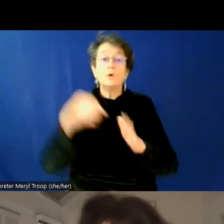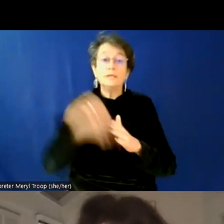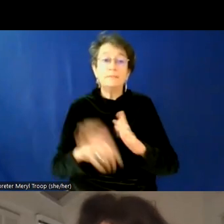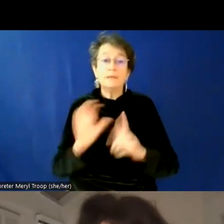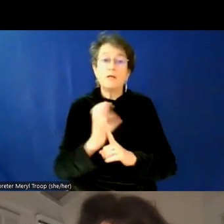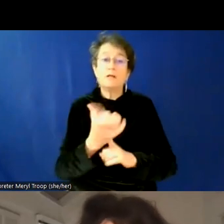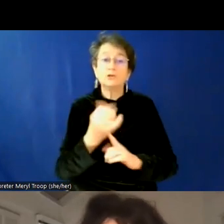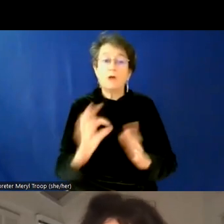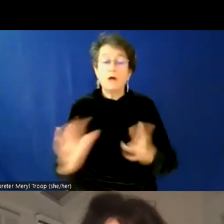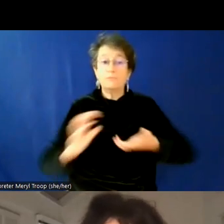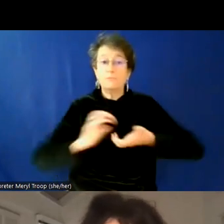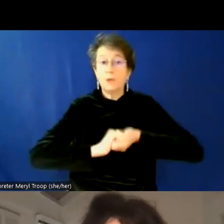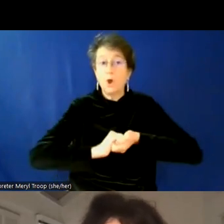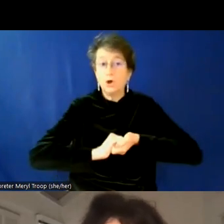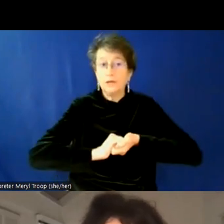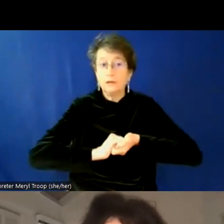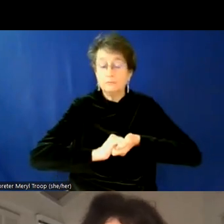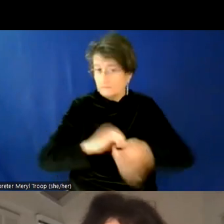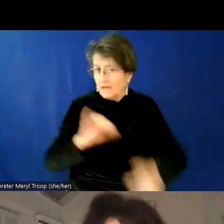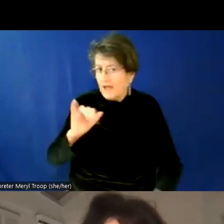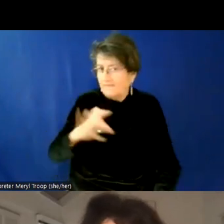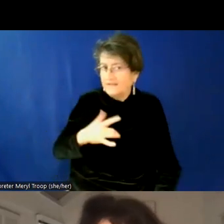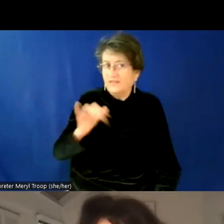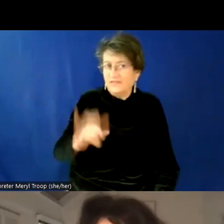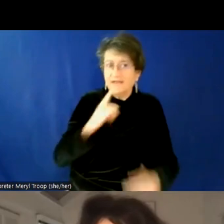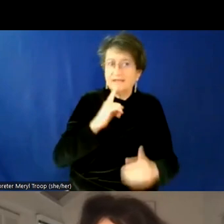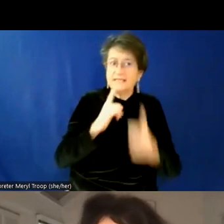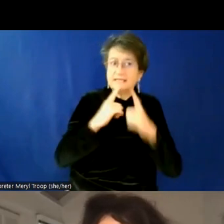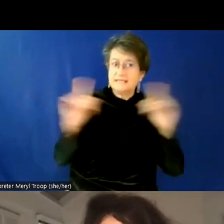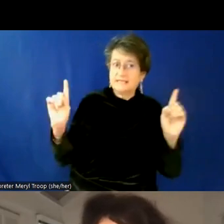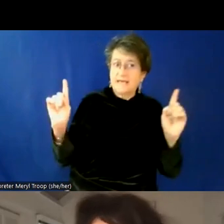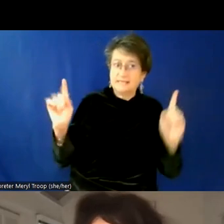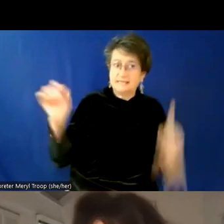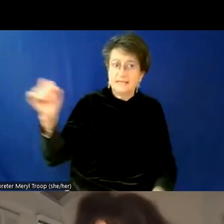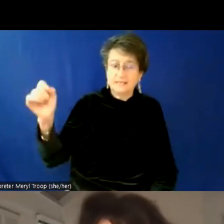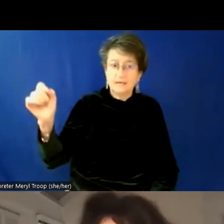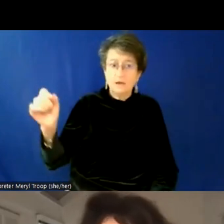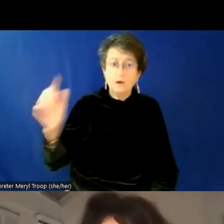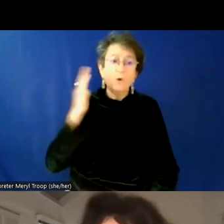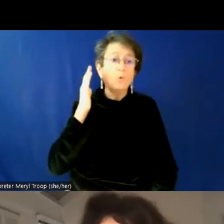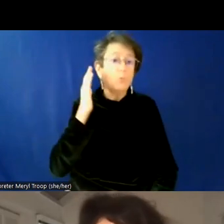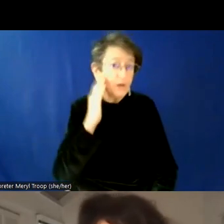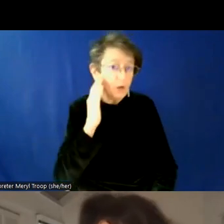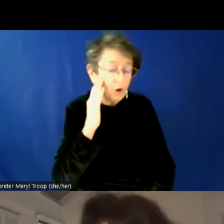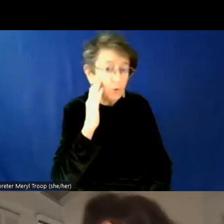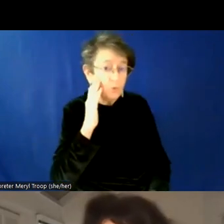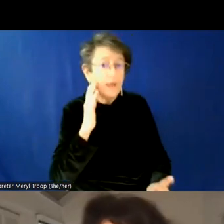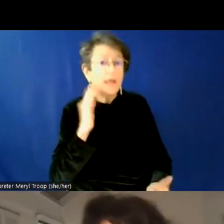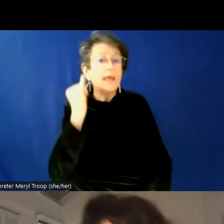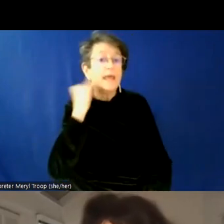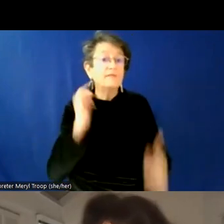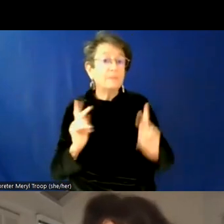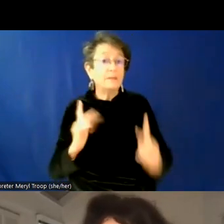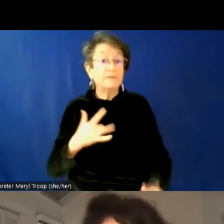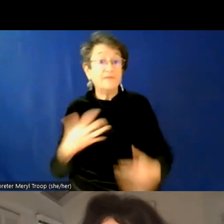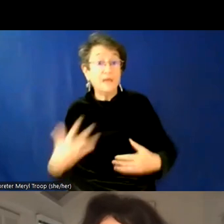a success. Um, we know that, uh, when people feel like they belong and they